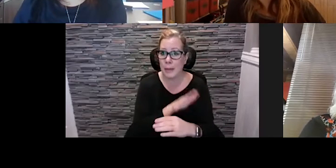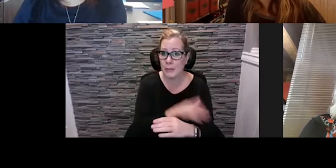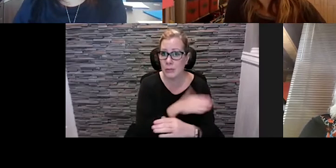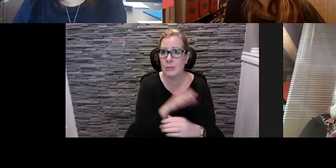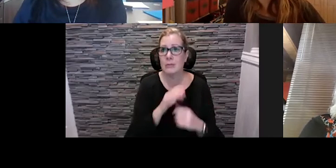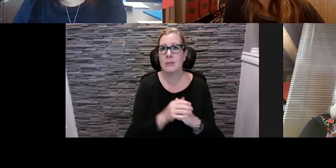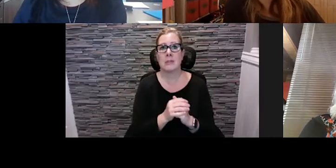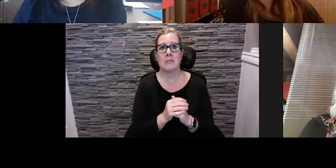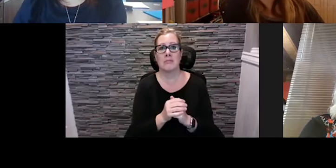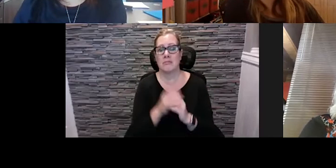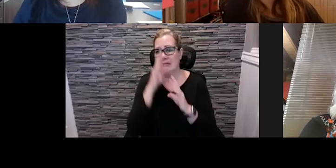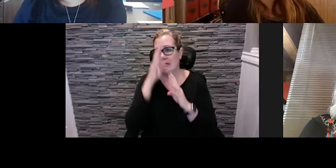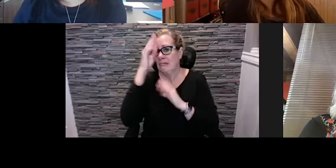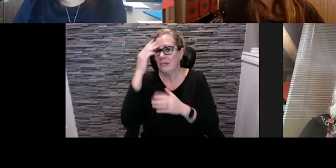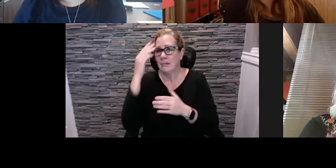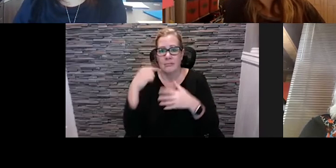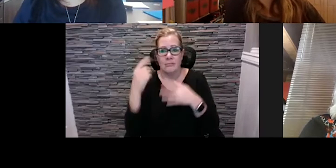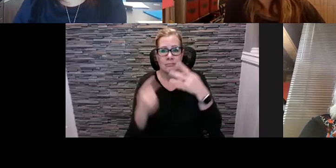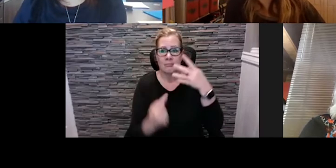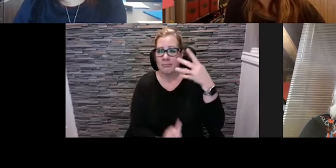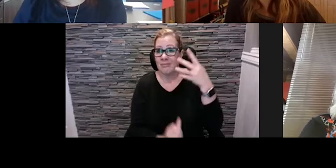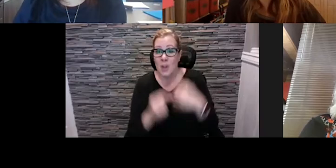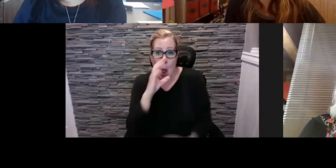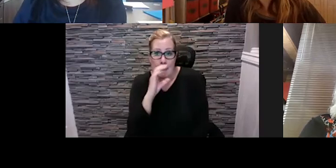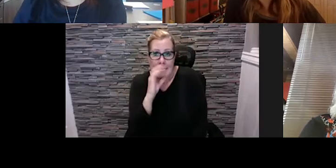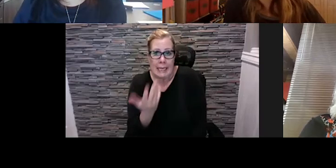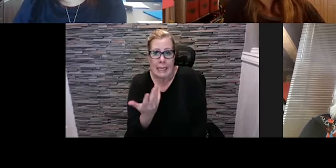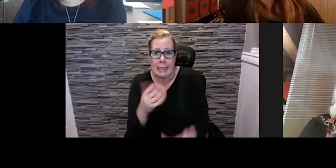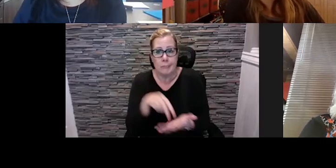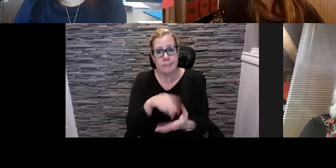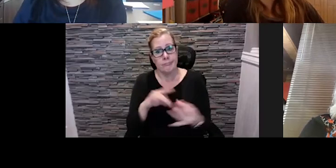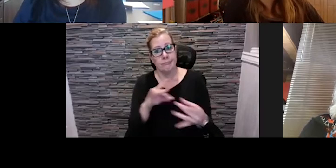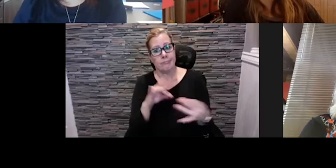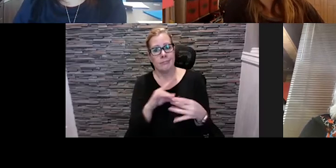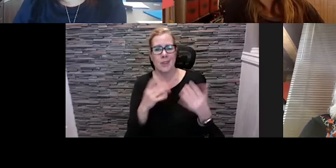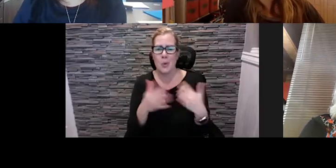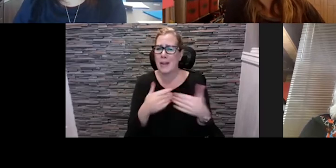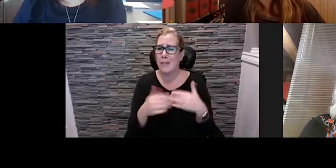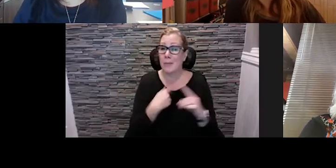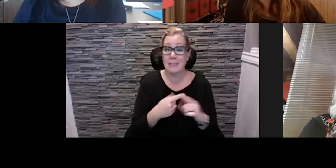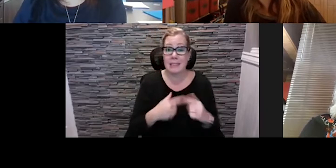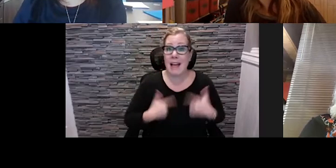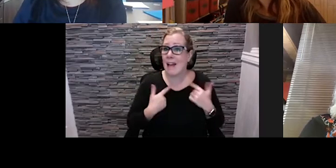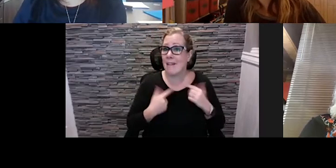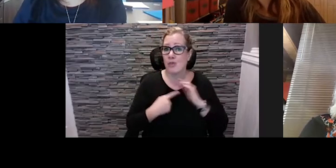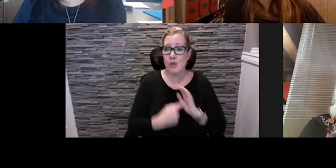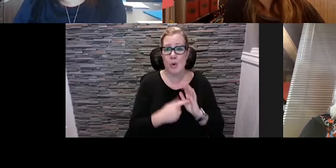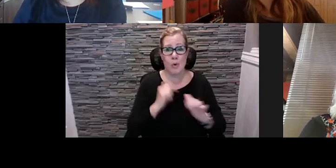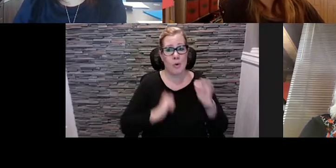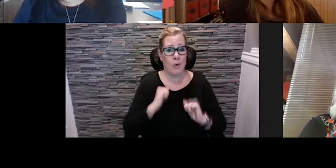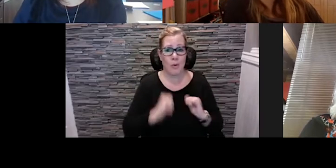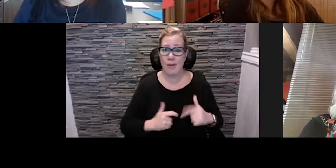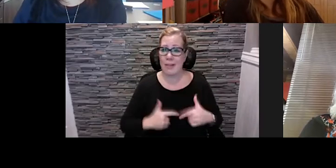i mean comedy uh on top of you know live entertainment and so we're we're open to